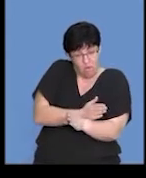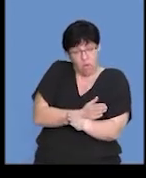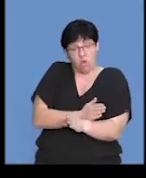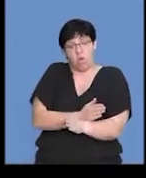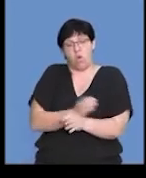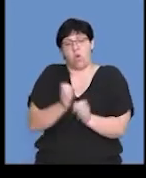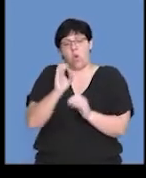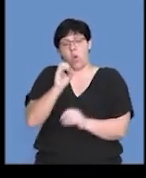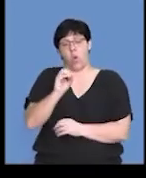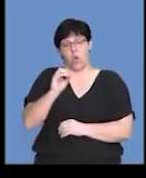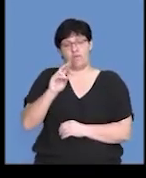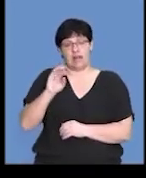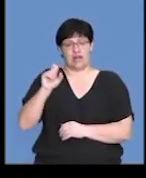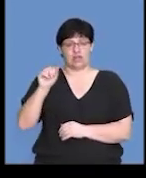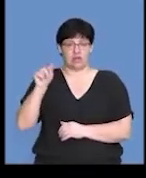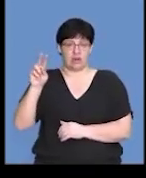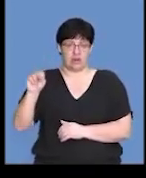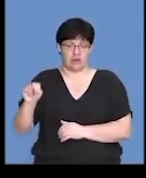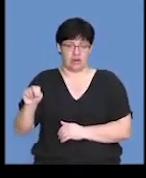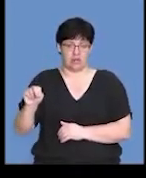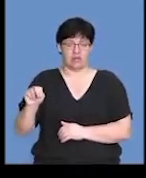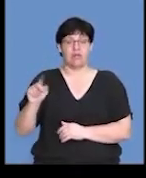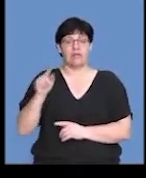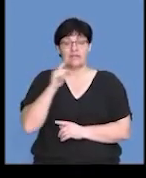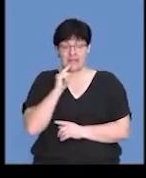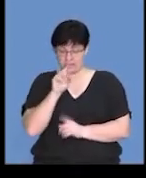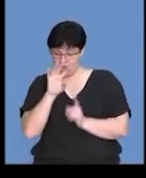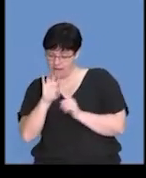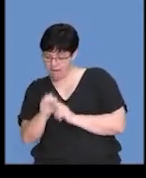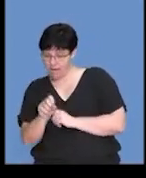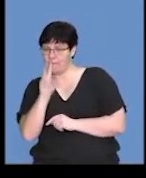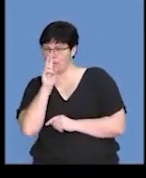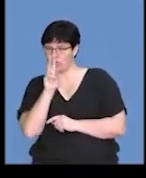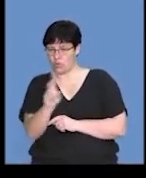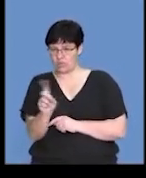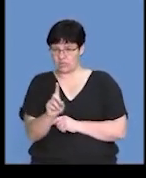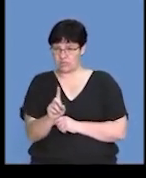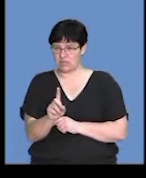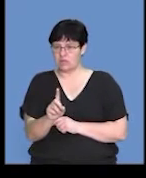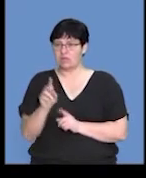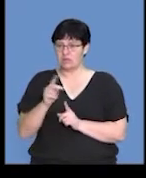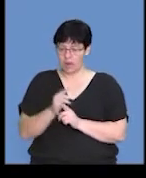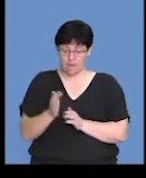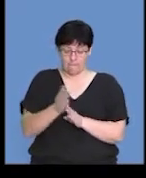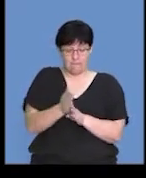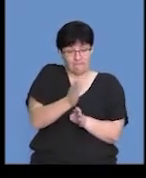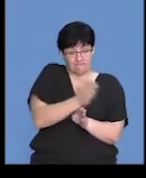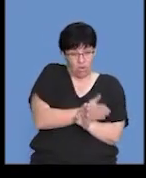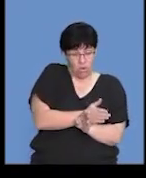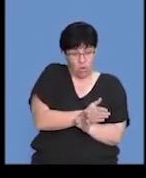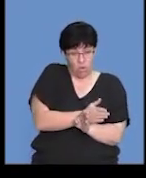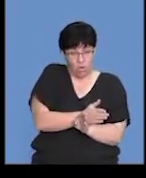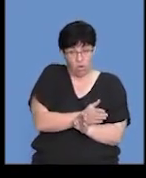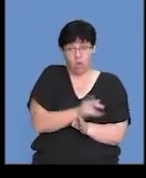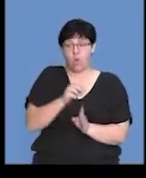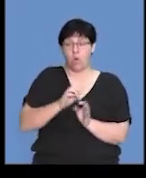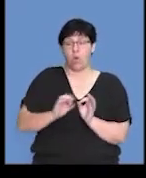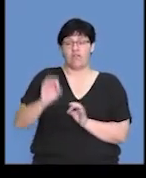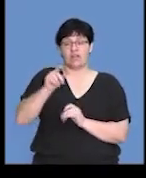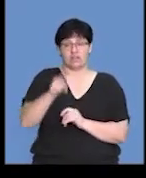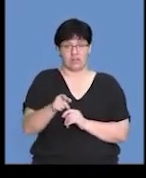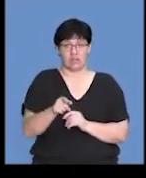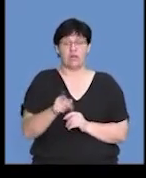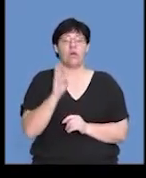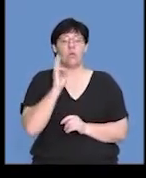ovulation. And that's a cue that you must always look for. So which is a hormone that peaks just before ovulation?